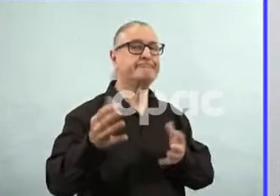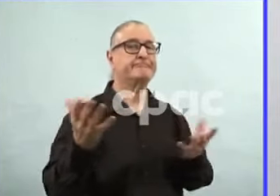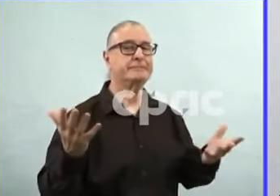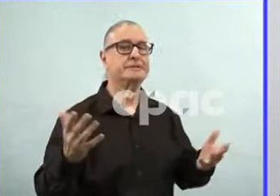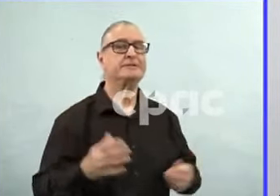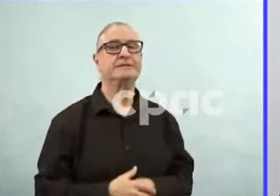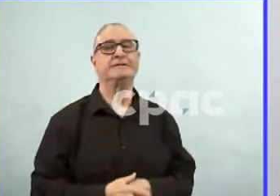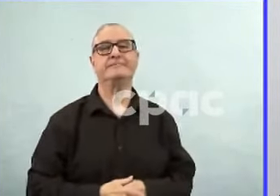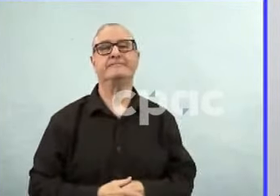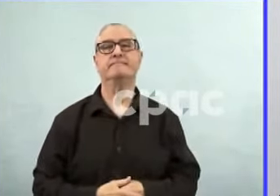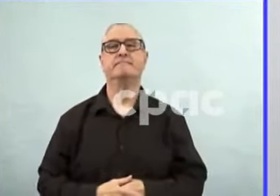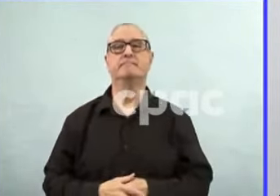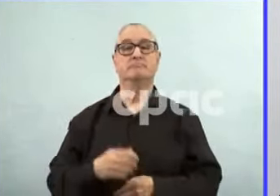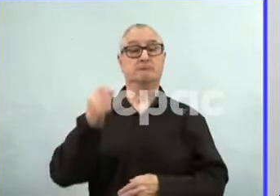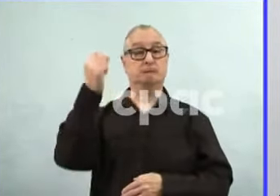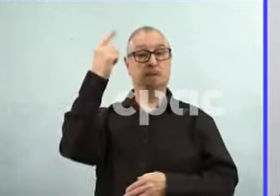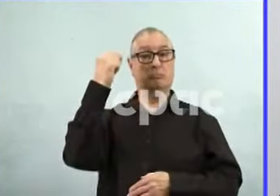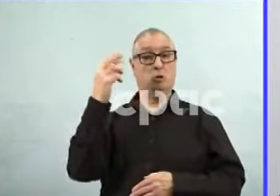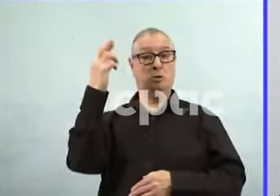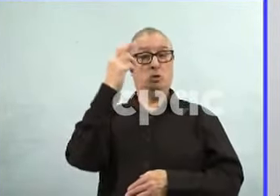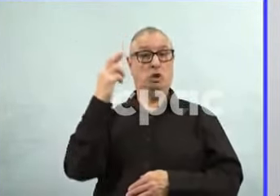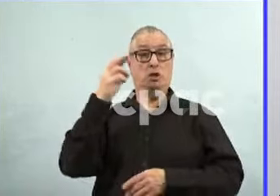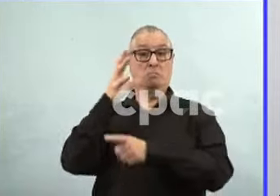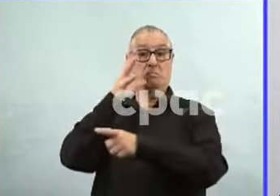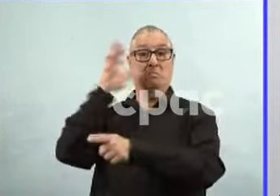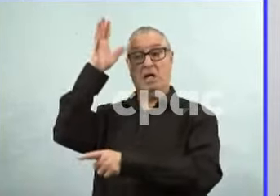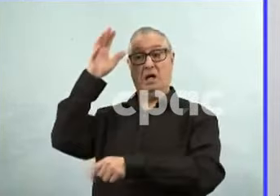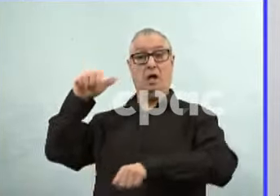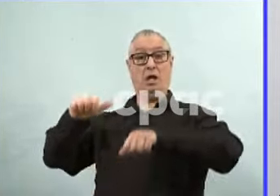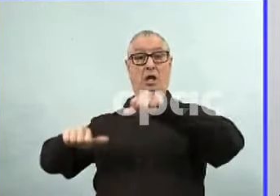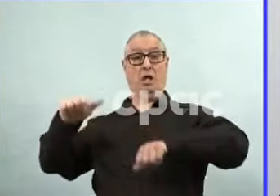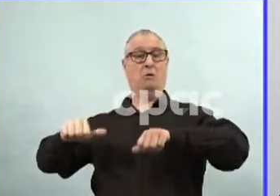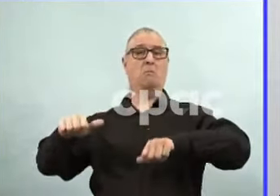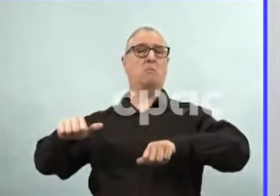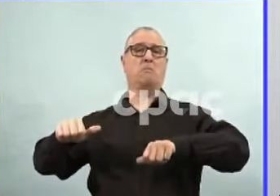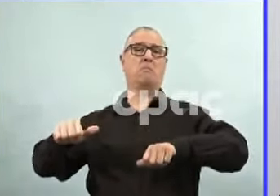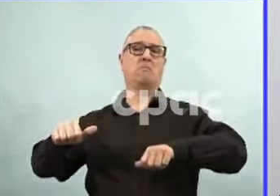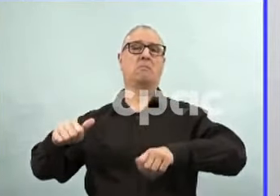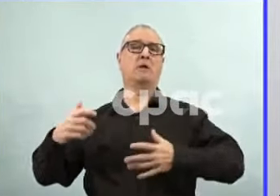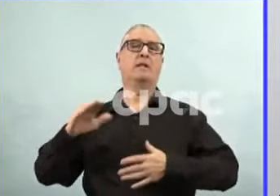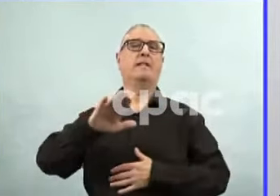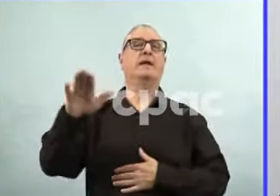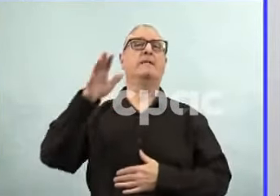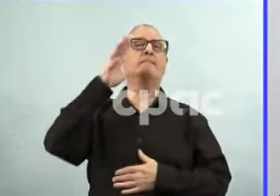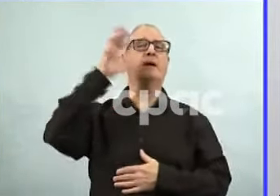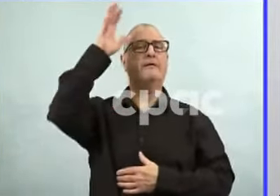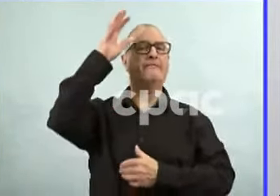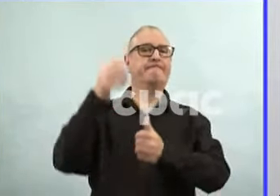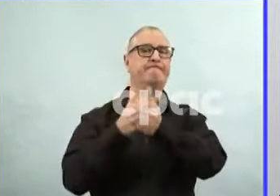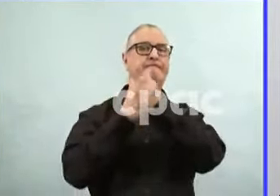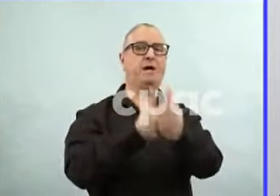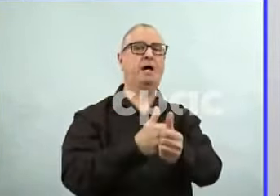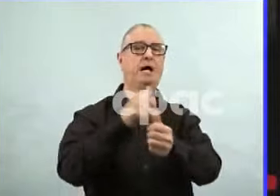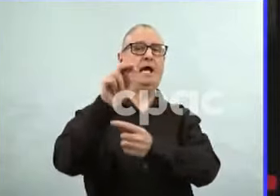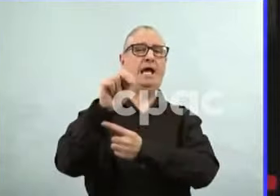hesitancy necessarily in the population, but more just their desire to follow NACI guidance as much as they can.